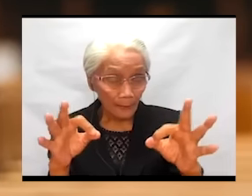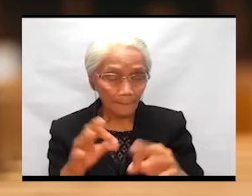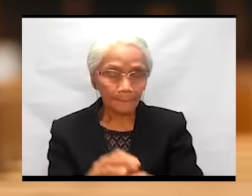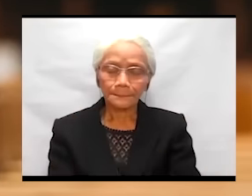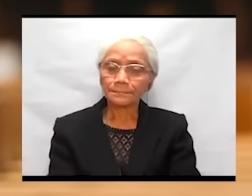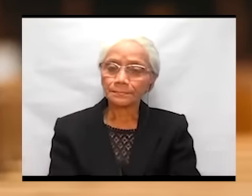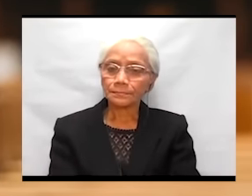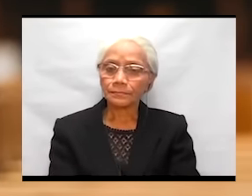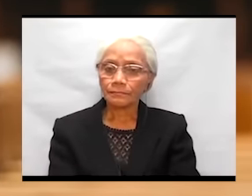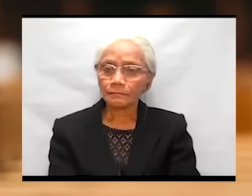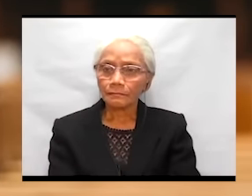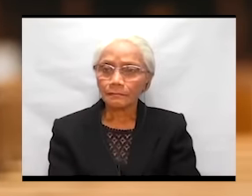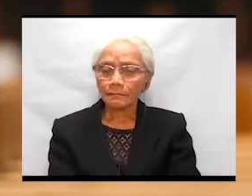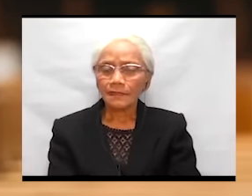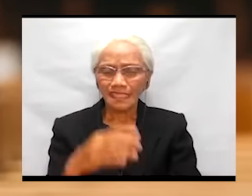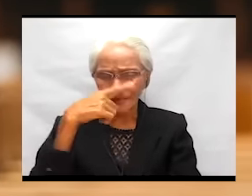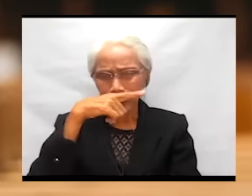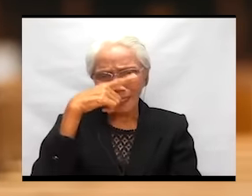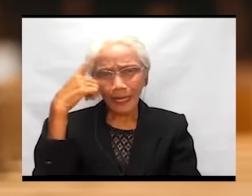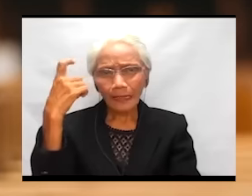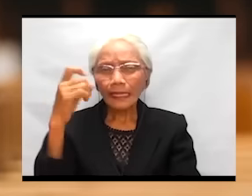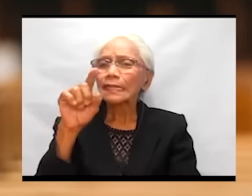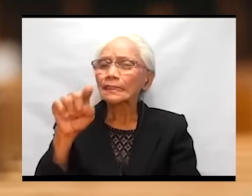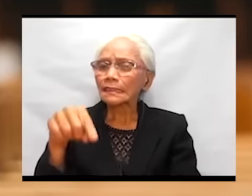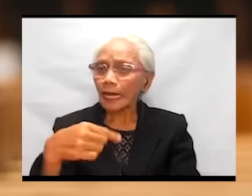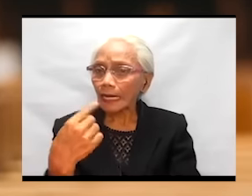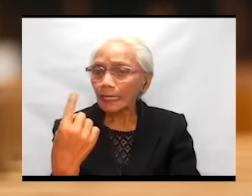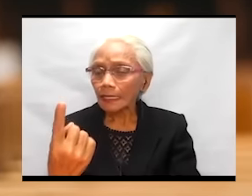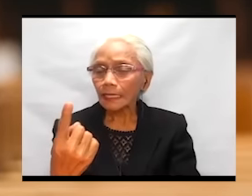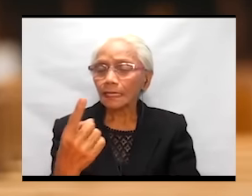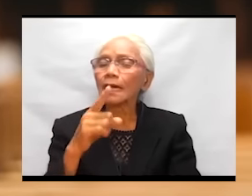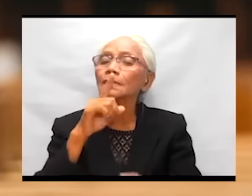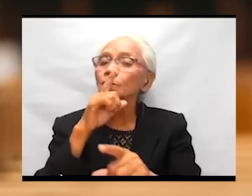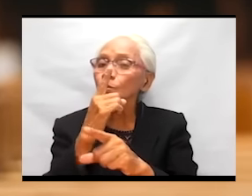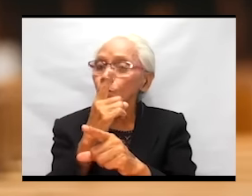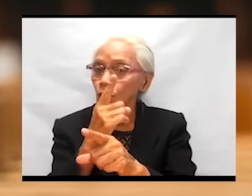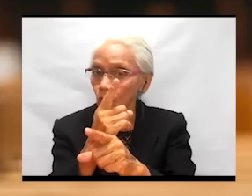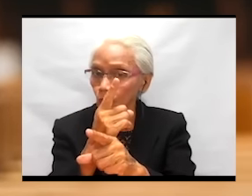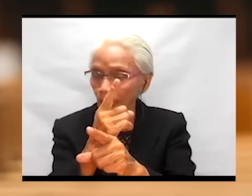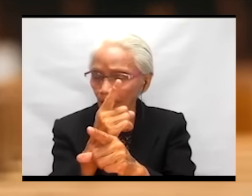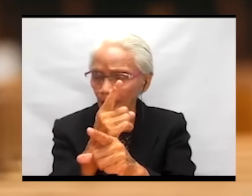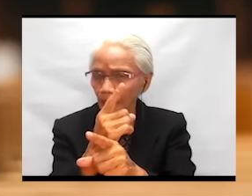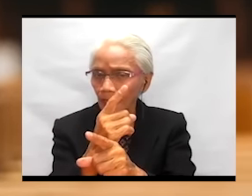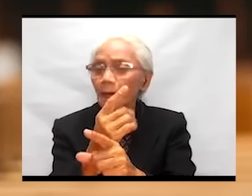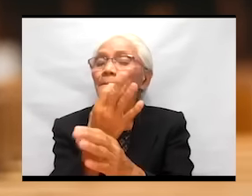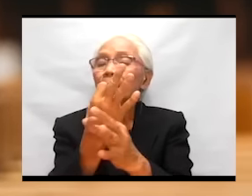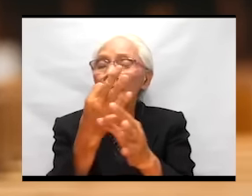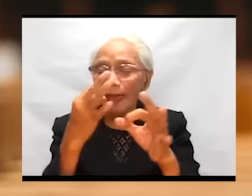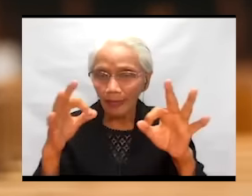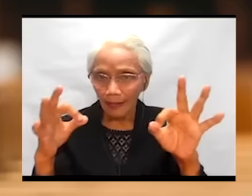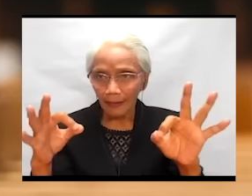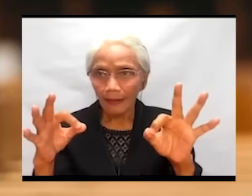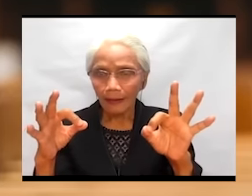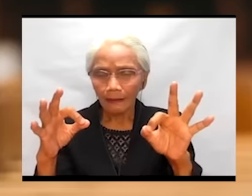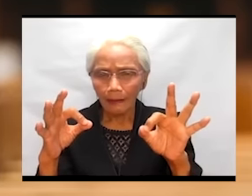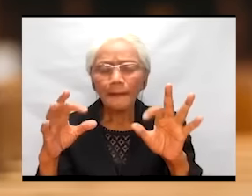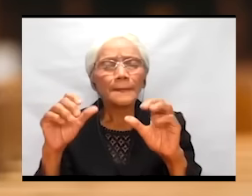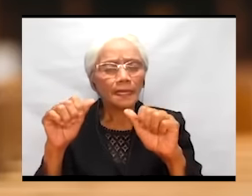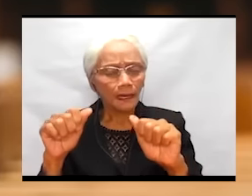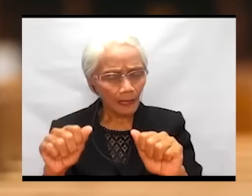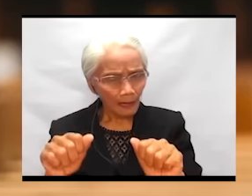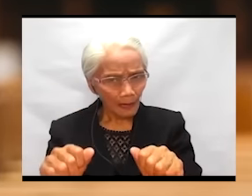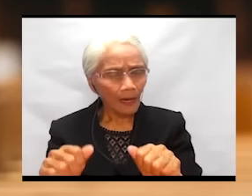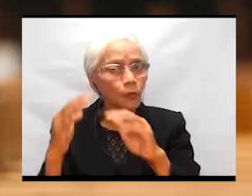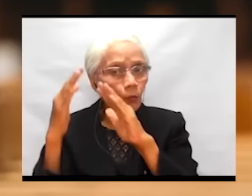Sapatkat, tanging ang tunay na malaya, ang may kakayahan umasa.